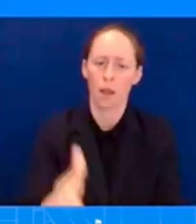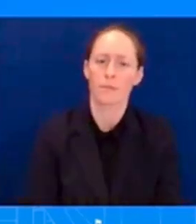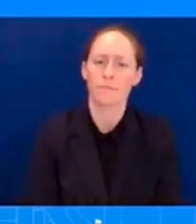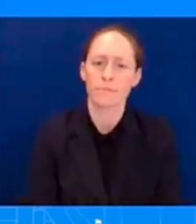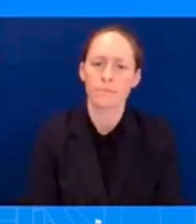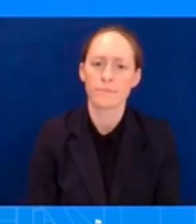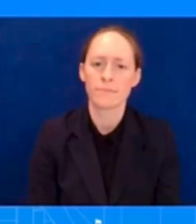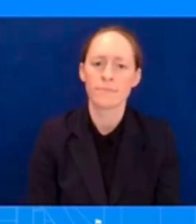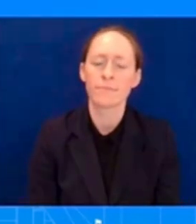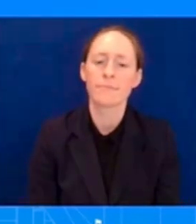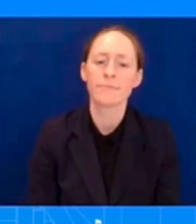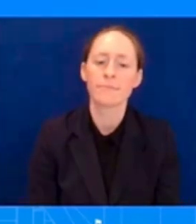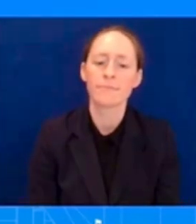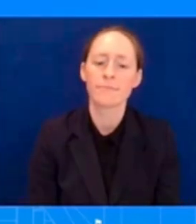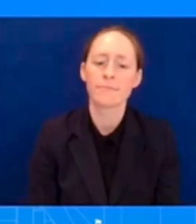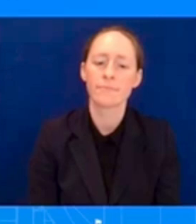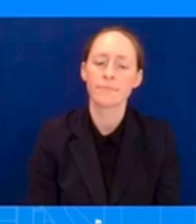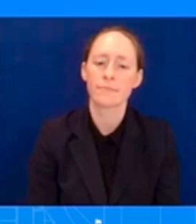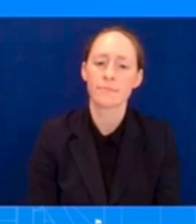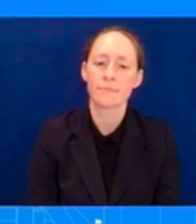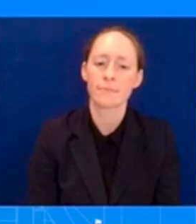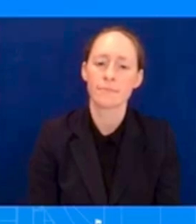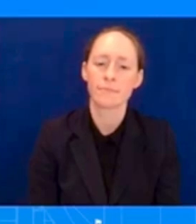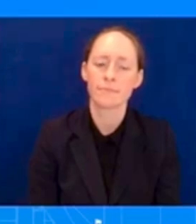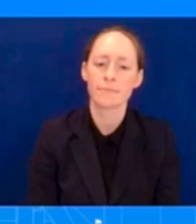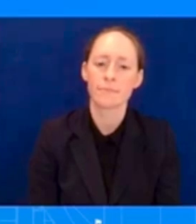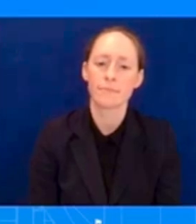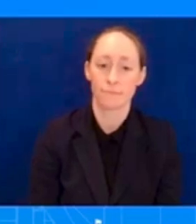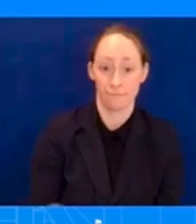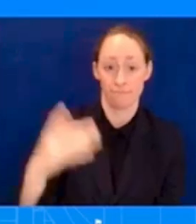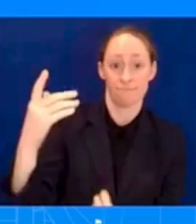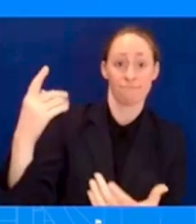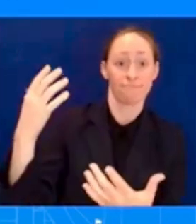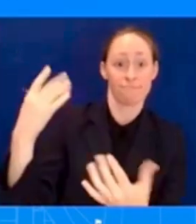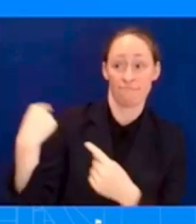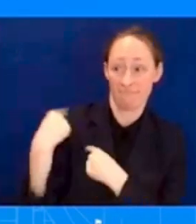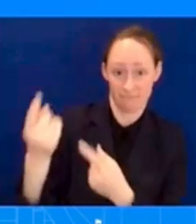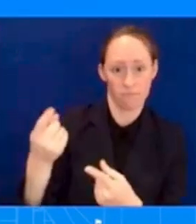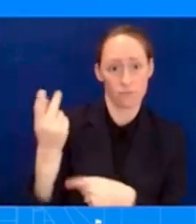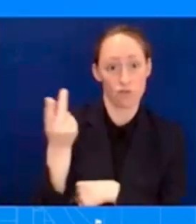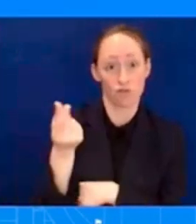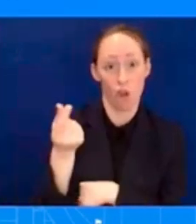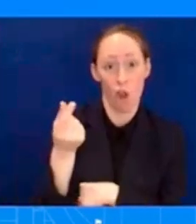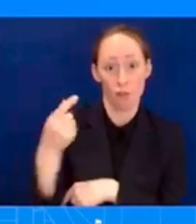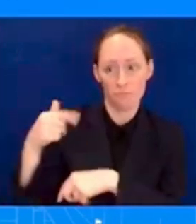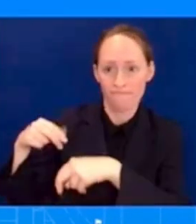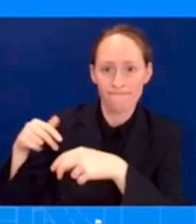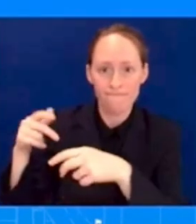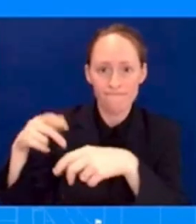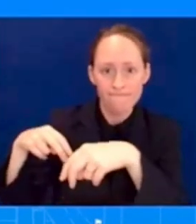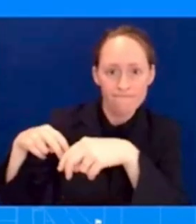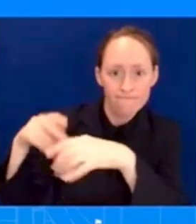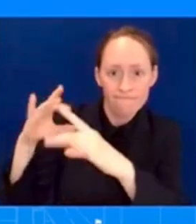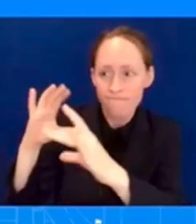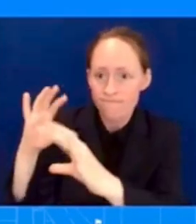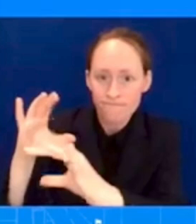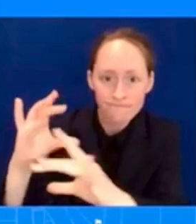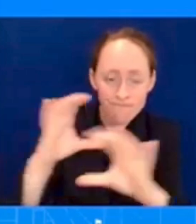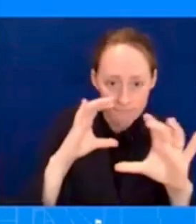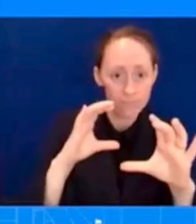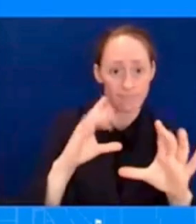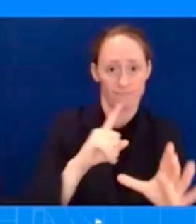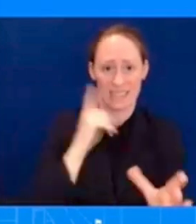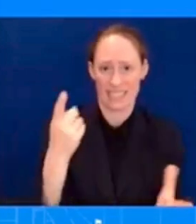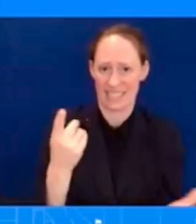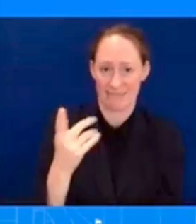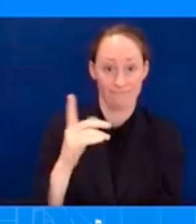only covered about three percent of the fire area you know i think 96 victims uh have been discovered so far can you give us a sense just